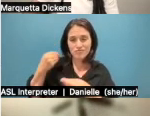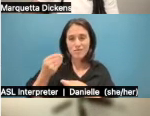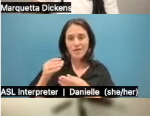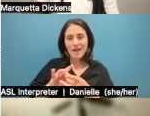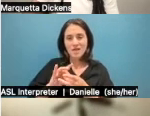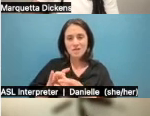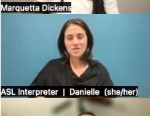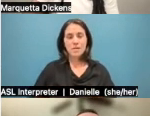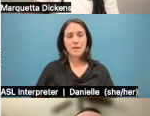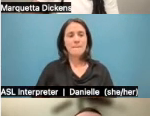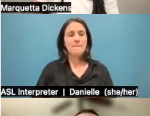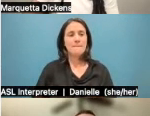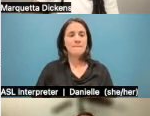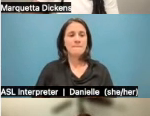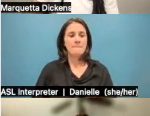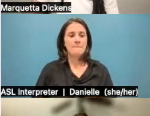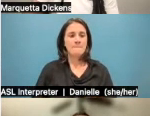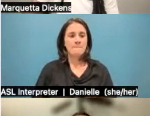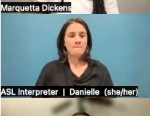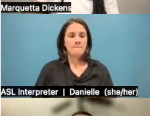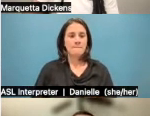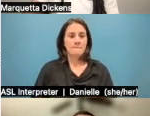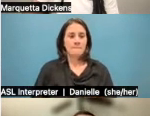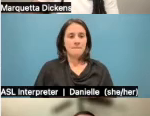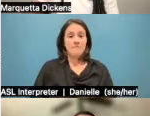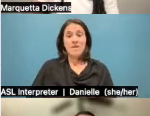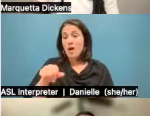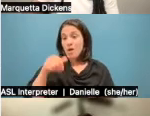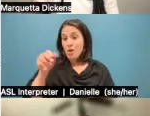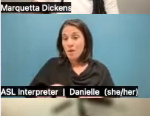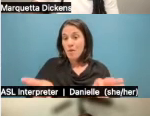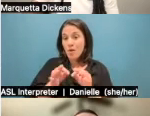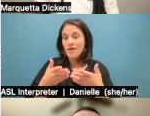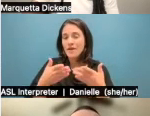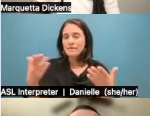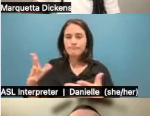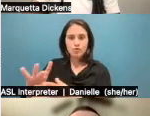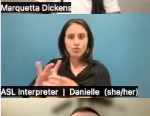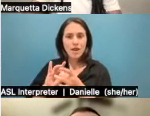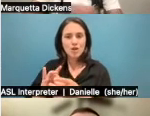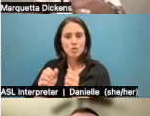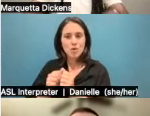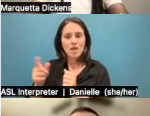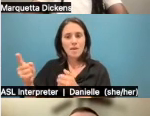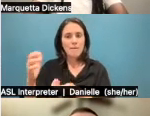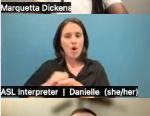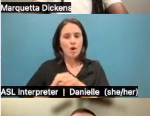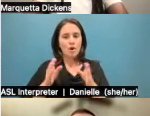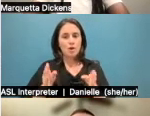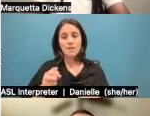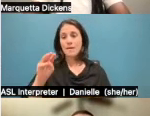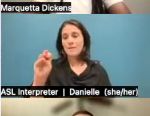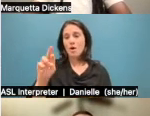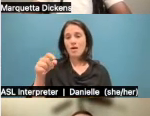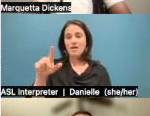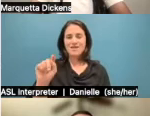but the most, one of most important things is building reciprocal relationships with reporting partners. So like, you know, Marquetta is not just a source to me and not,